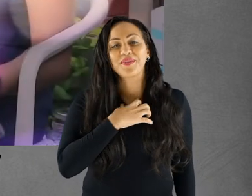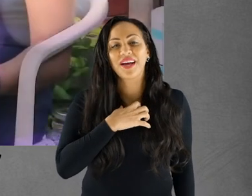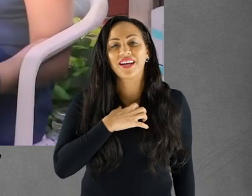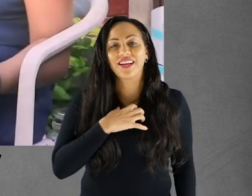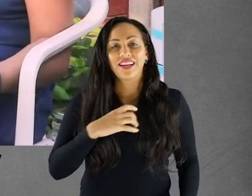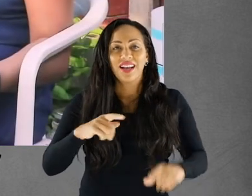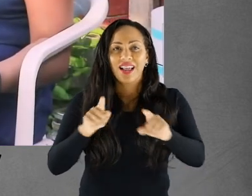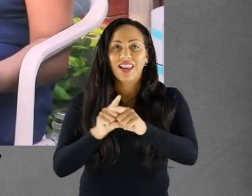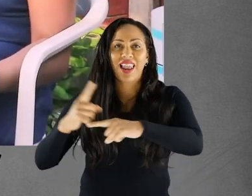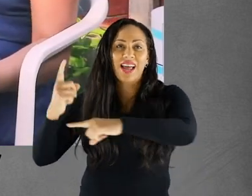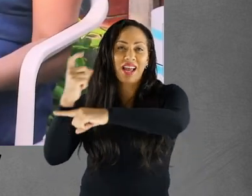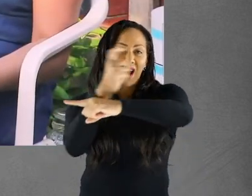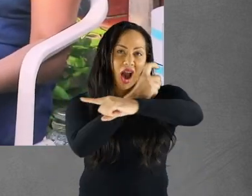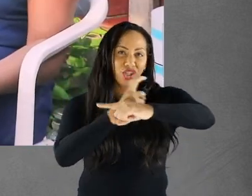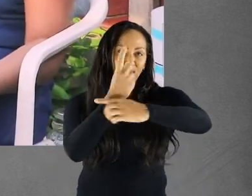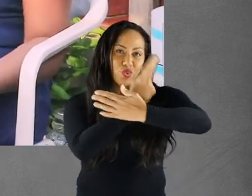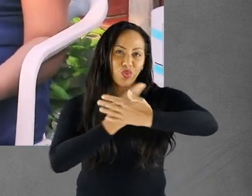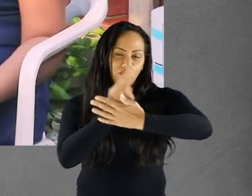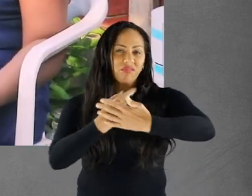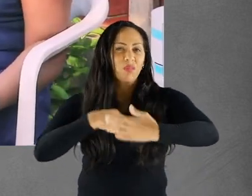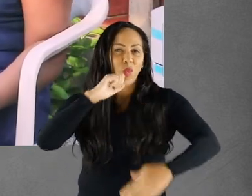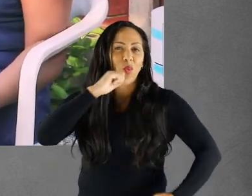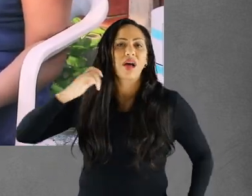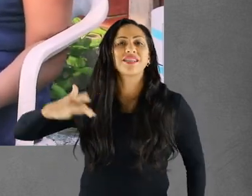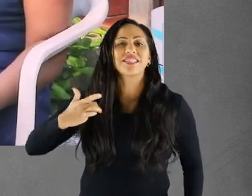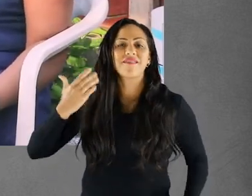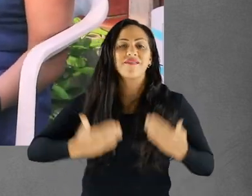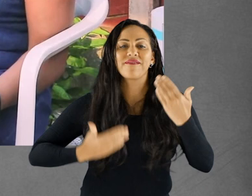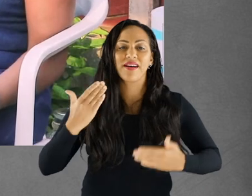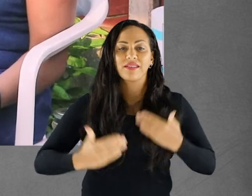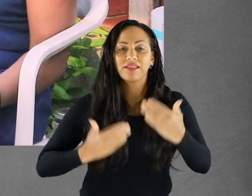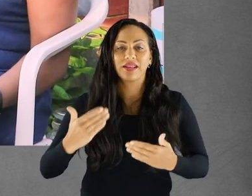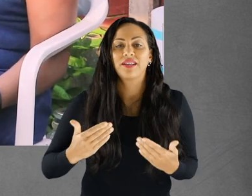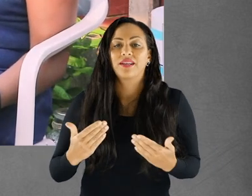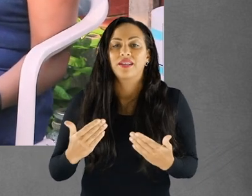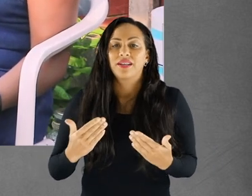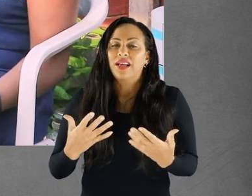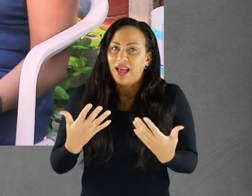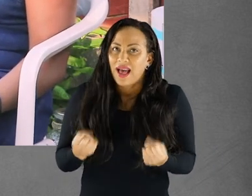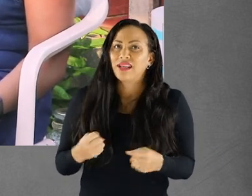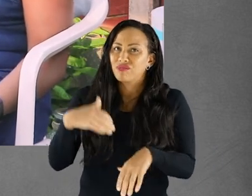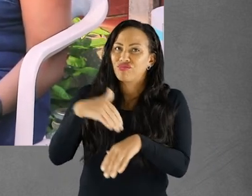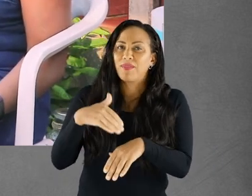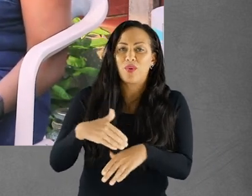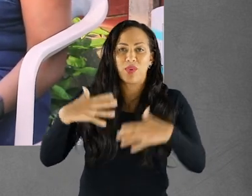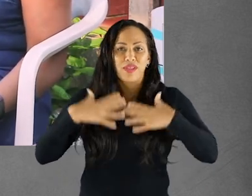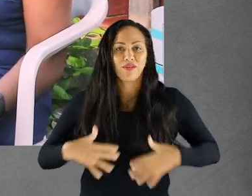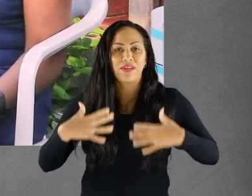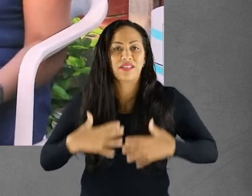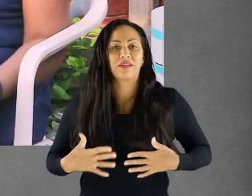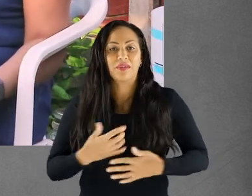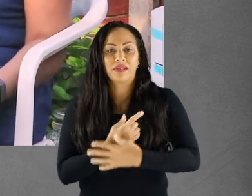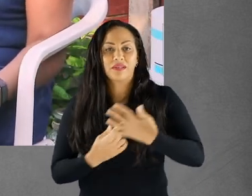cartoon, she'll always survive. Has trouble with her physical being. Words